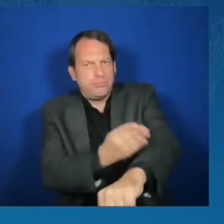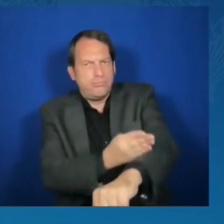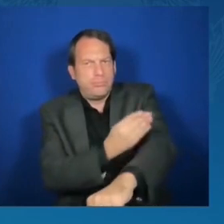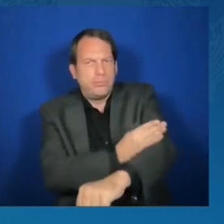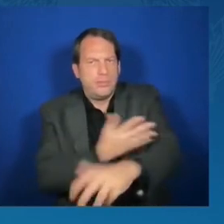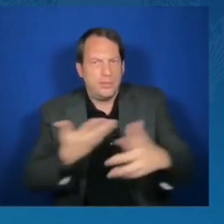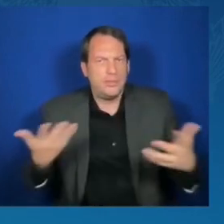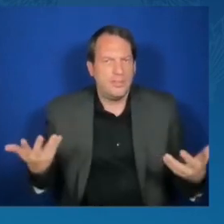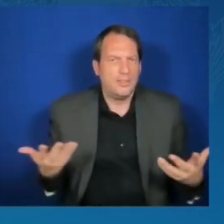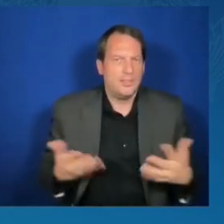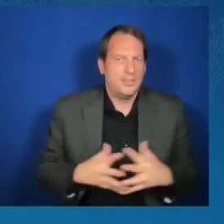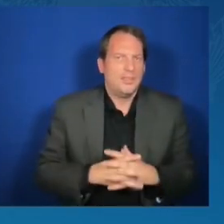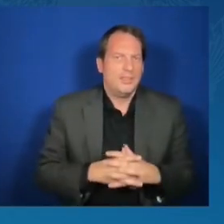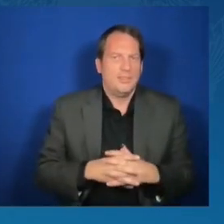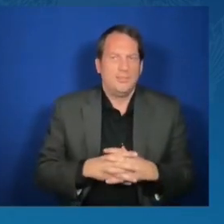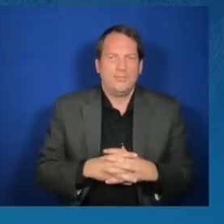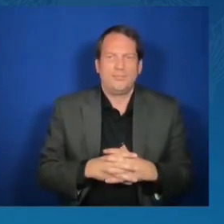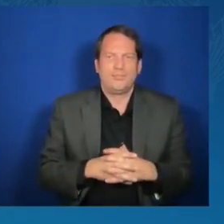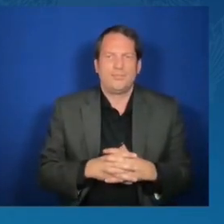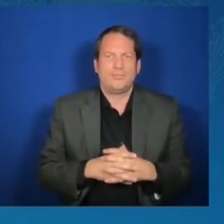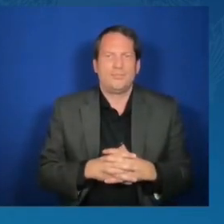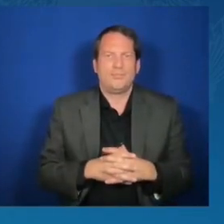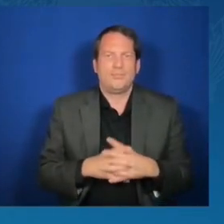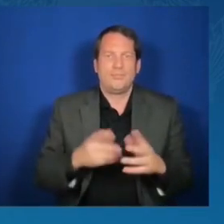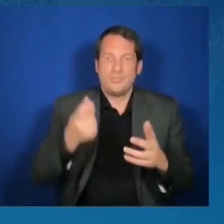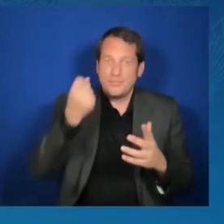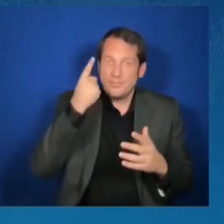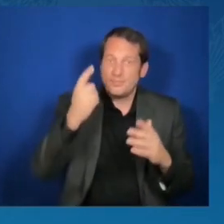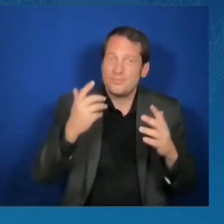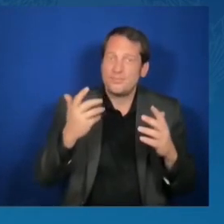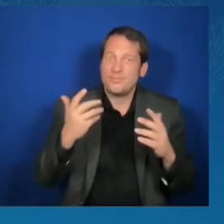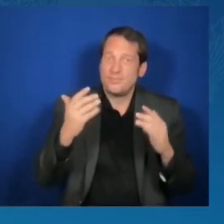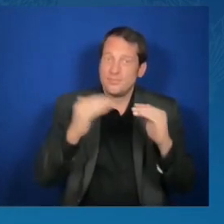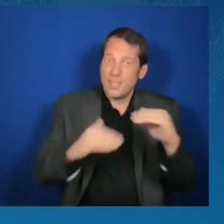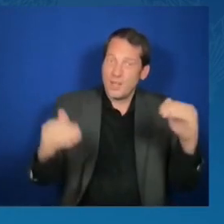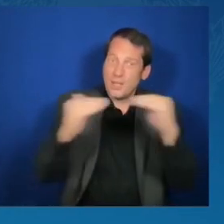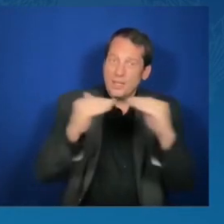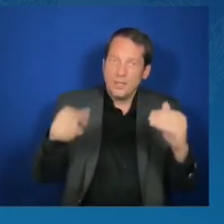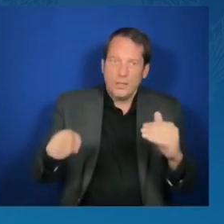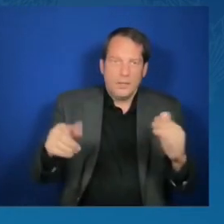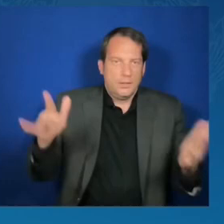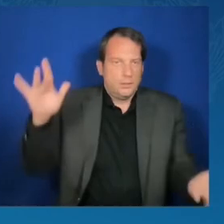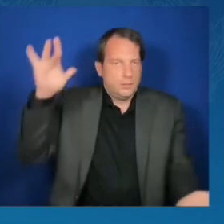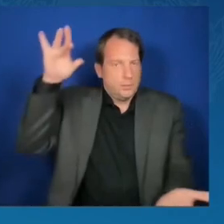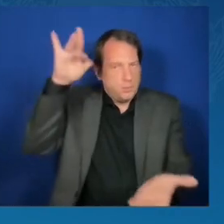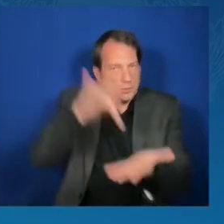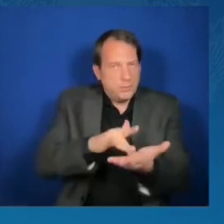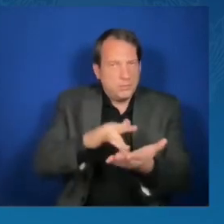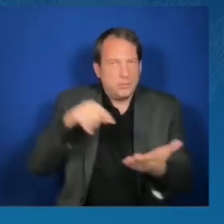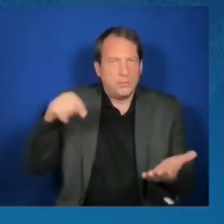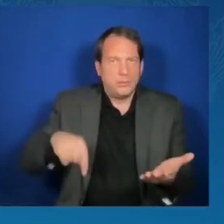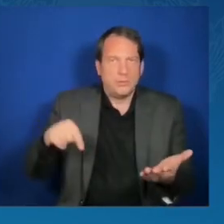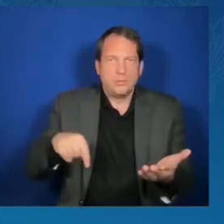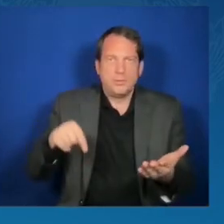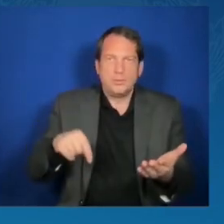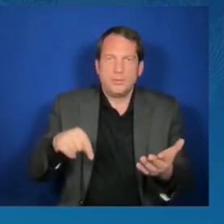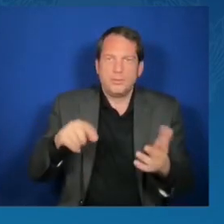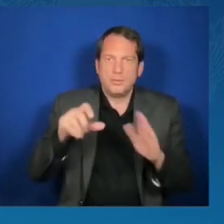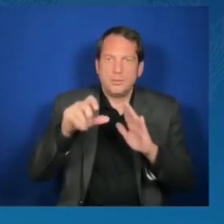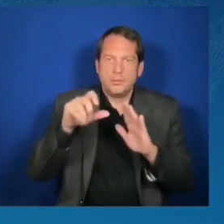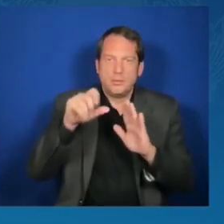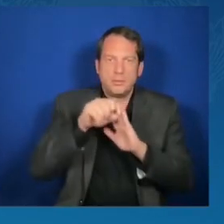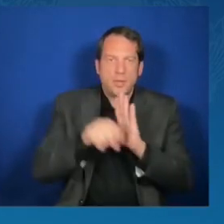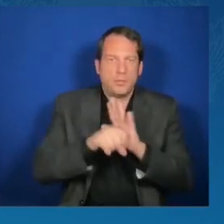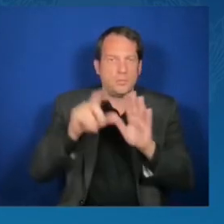equity action plan. And if I can make maybe just a small recruiting pitch, the African